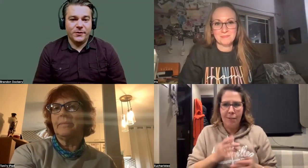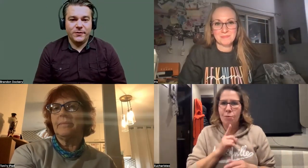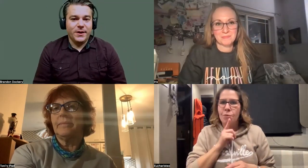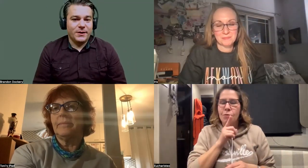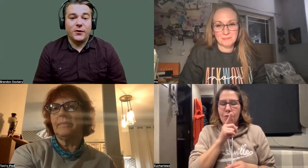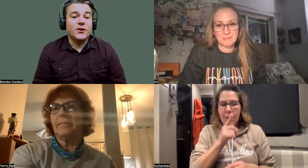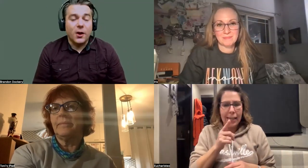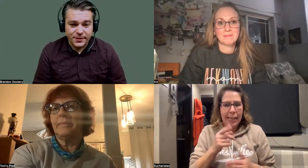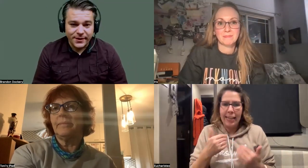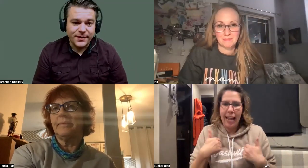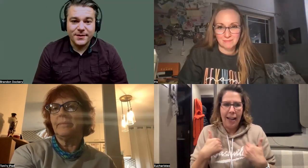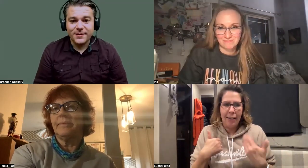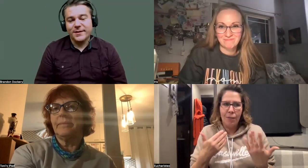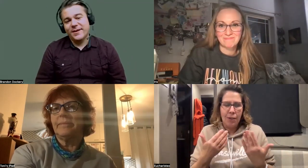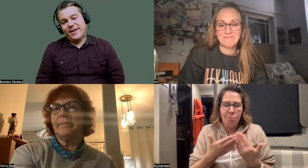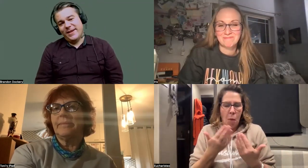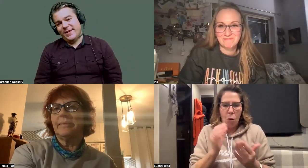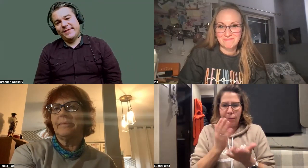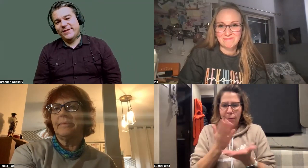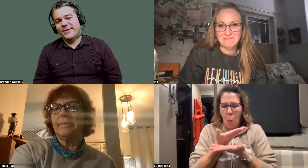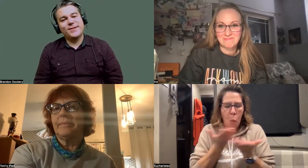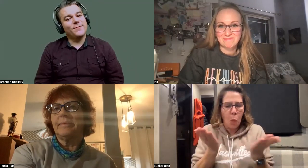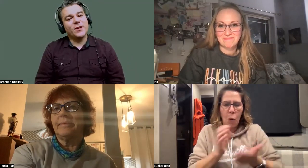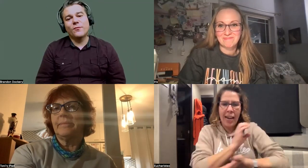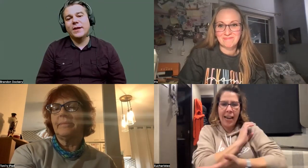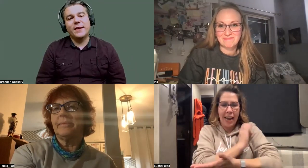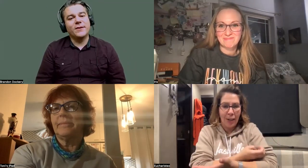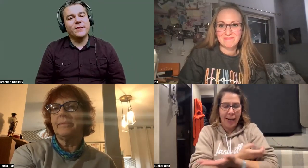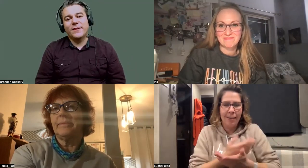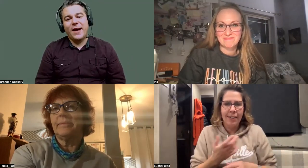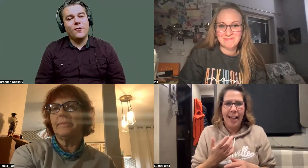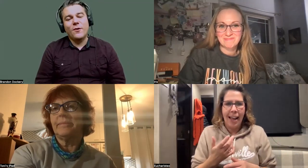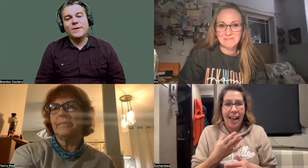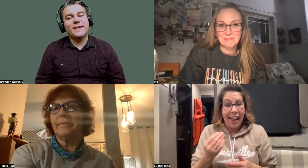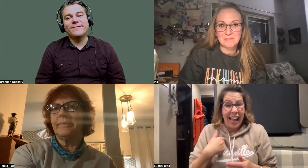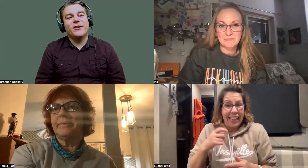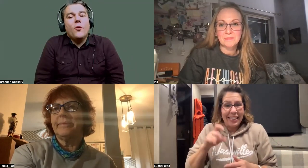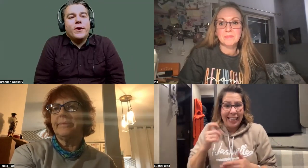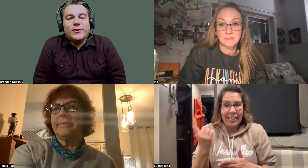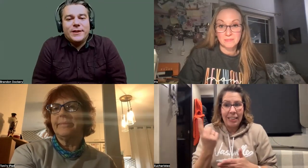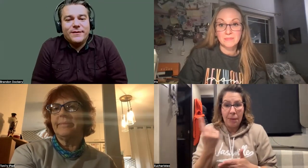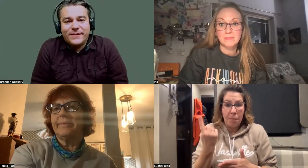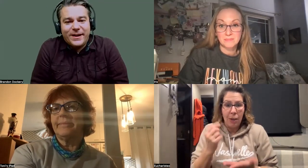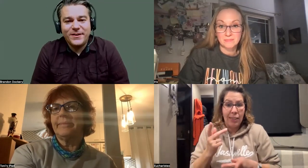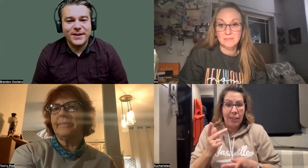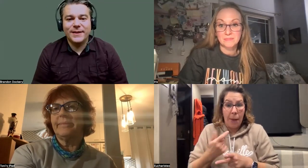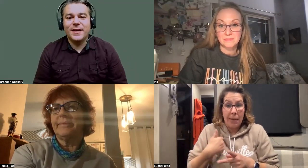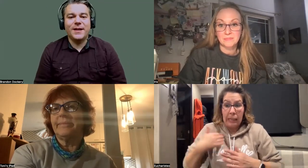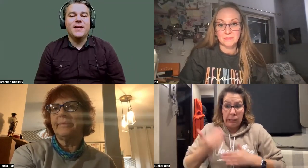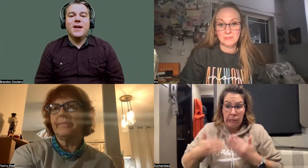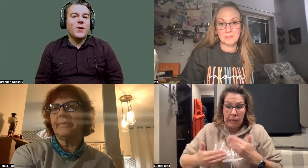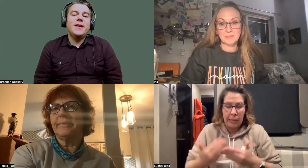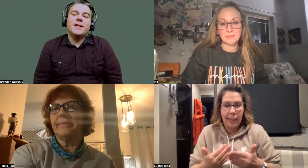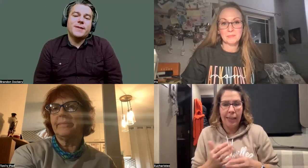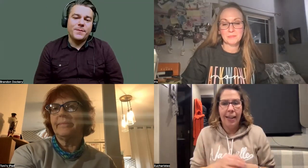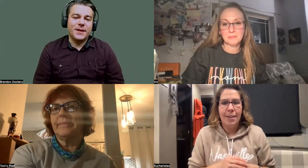of course, you know, I was very exhausted. And really, almost had no energy left at the end of the day.